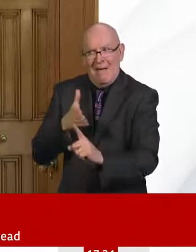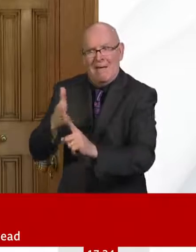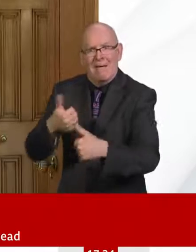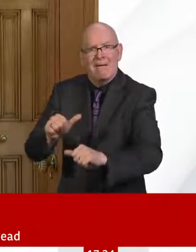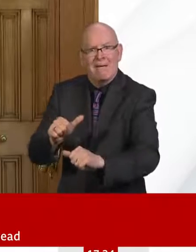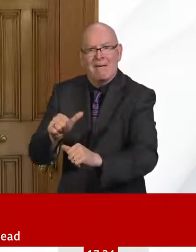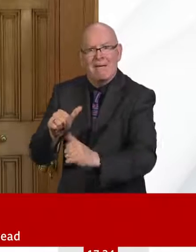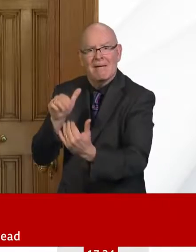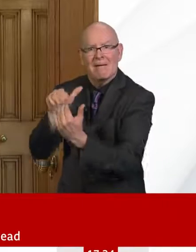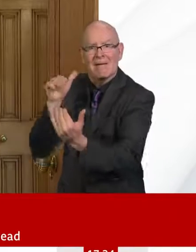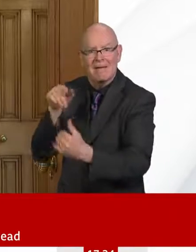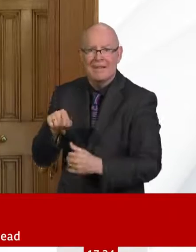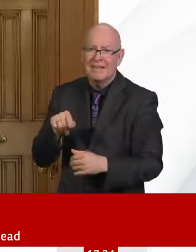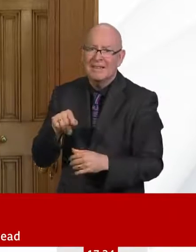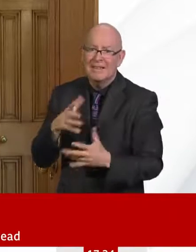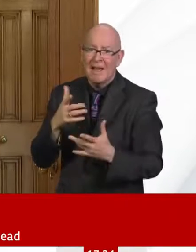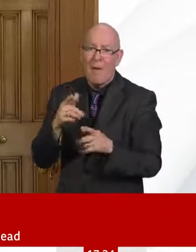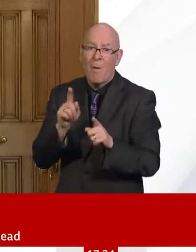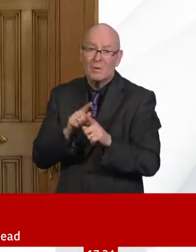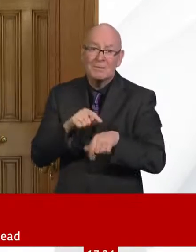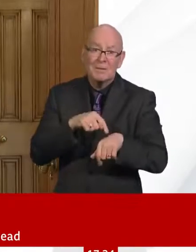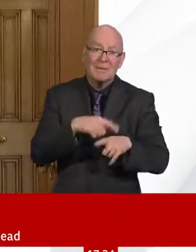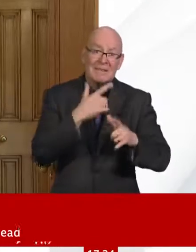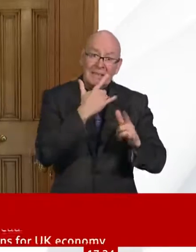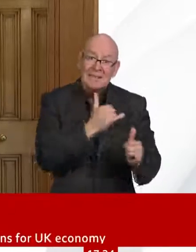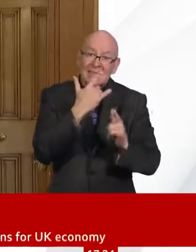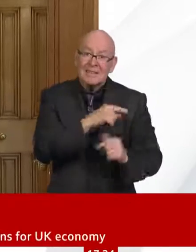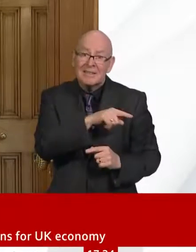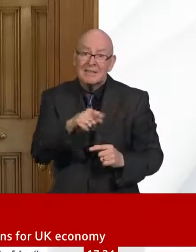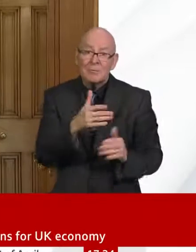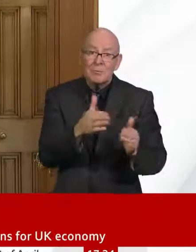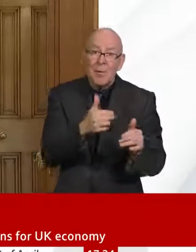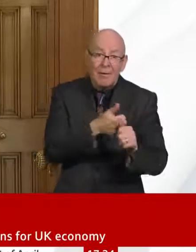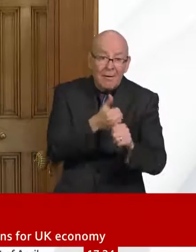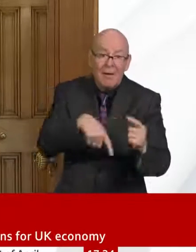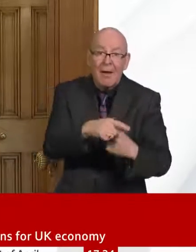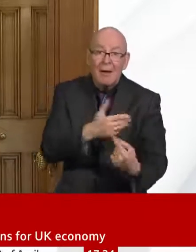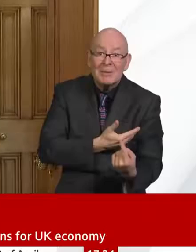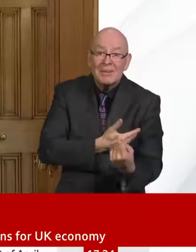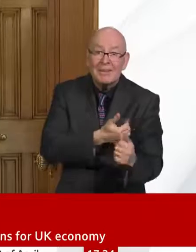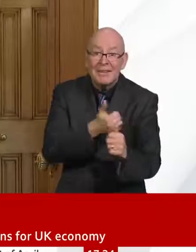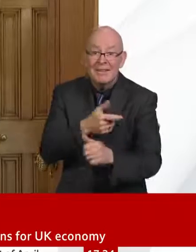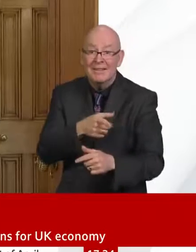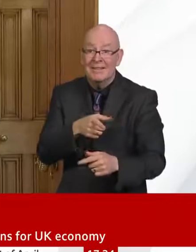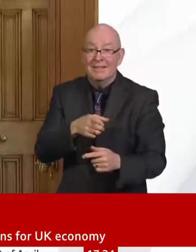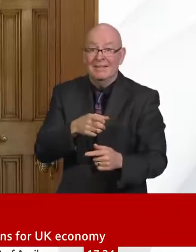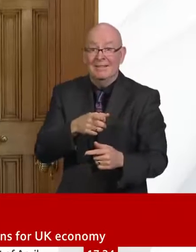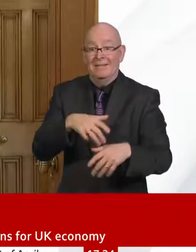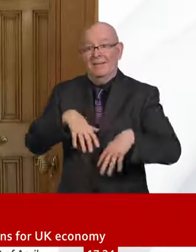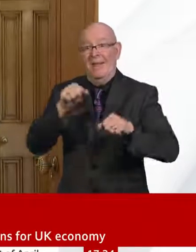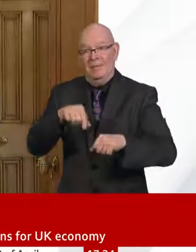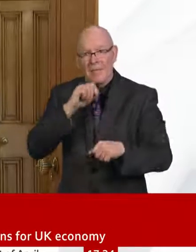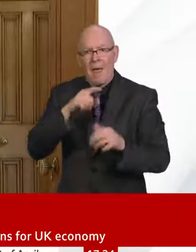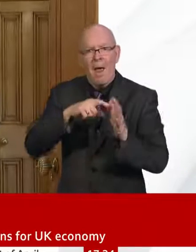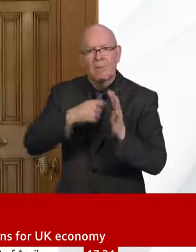That's comprised of two chunks. One is our desire and need to do some fraud checks, as you would rightly expect, because we need to